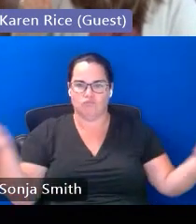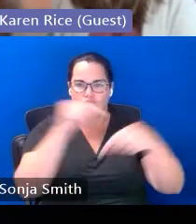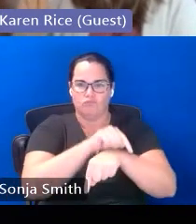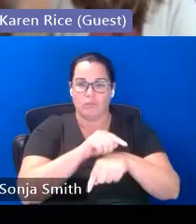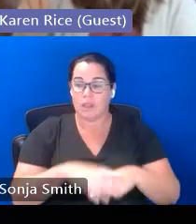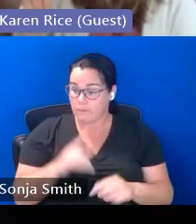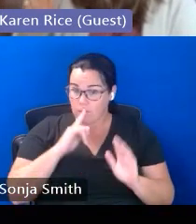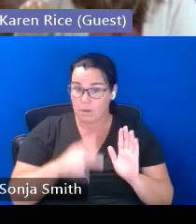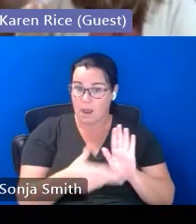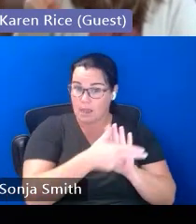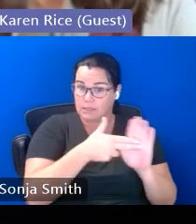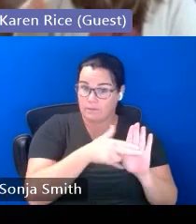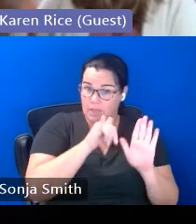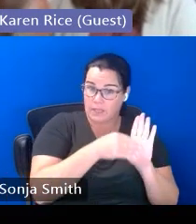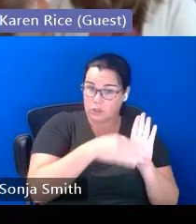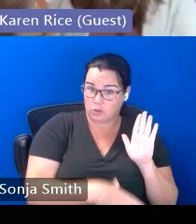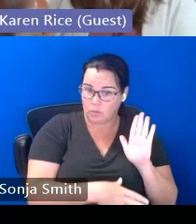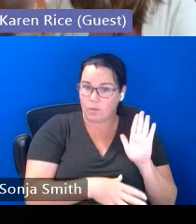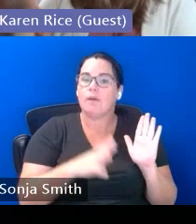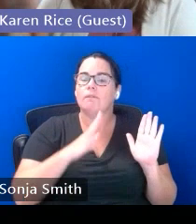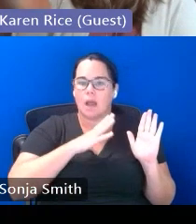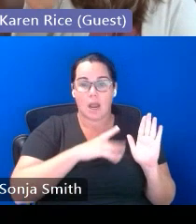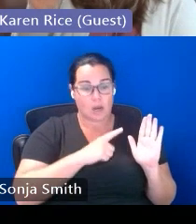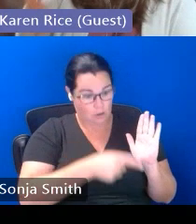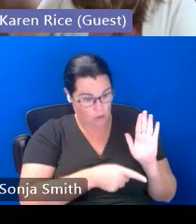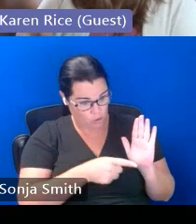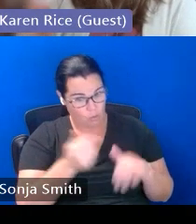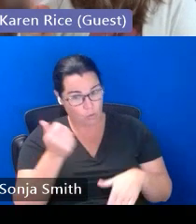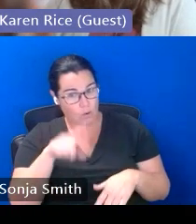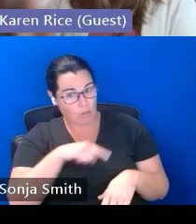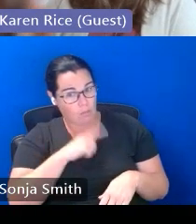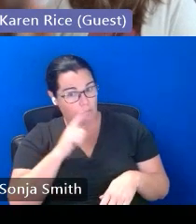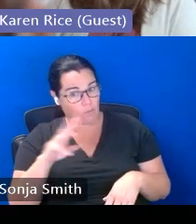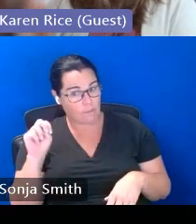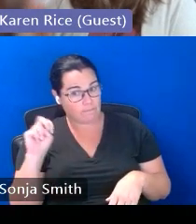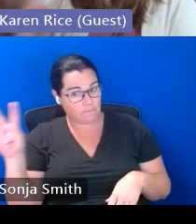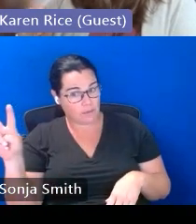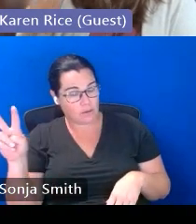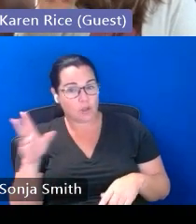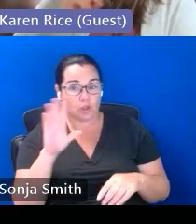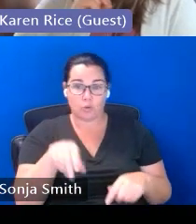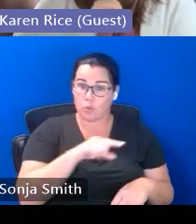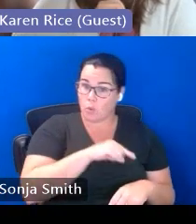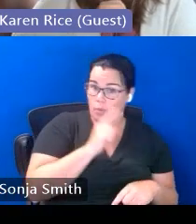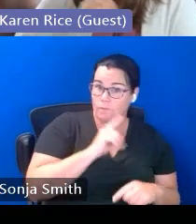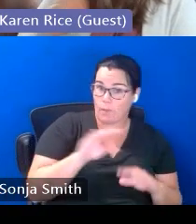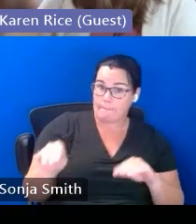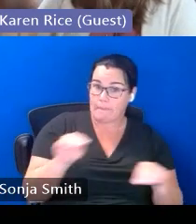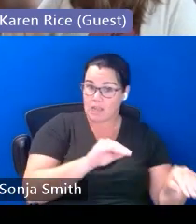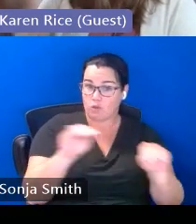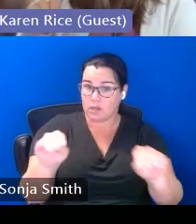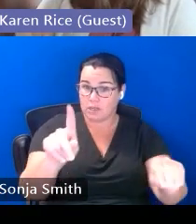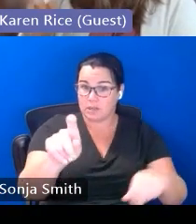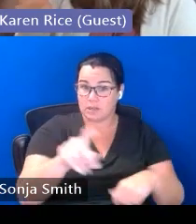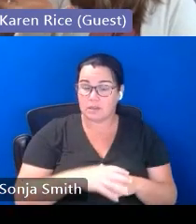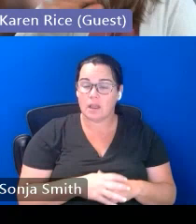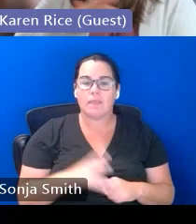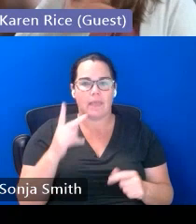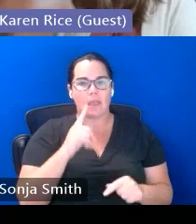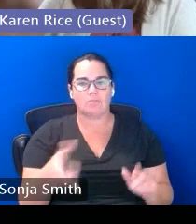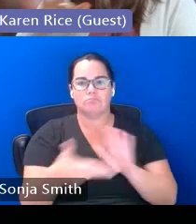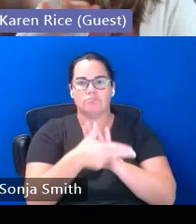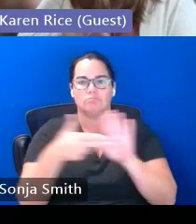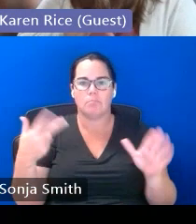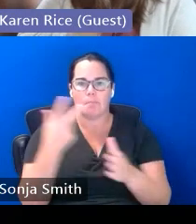student they're saying okay are you eligible under mckinney-vento are you eligible for our migrant education program and they're identifying both at one time